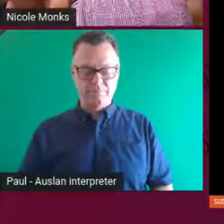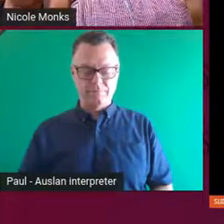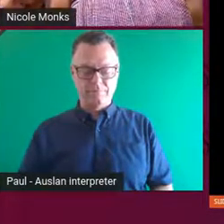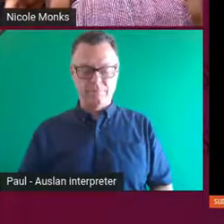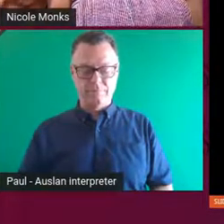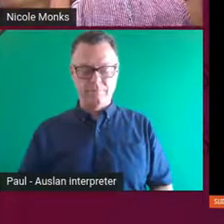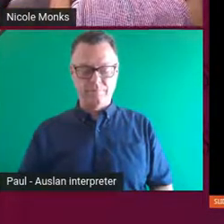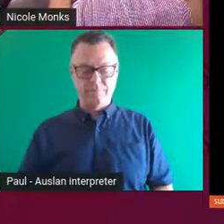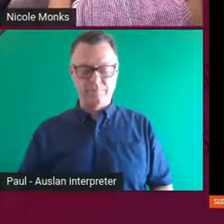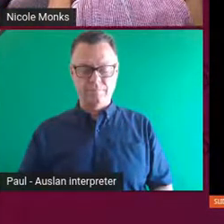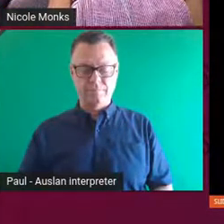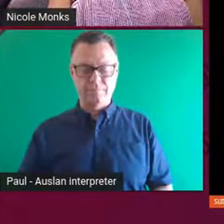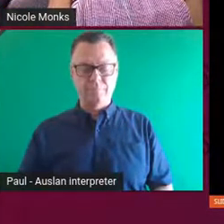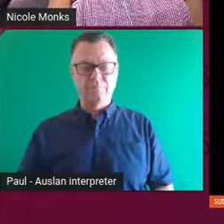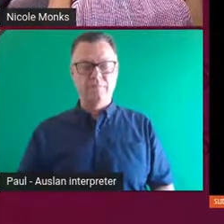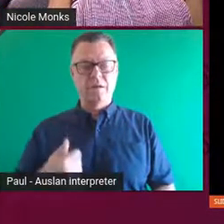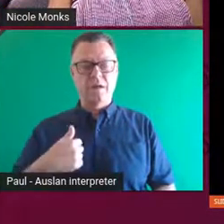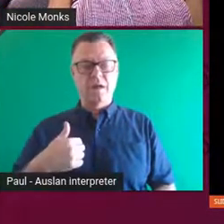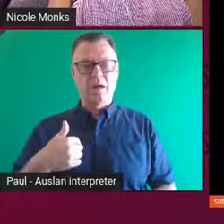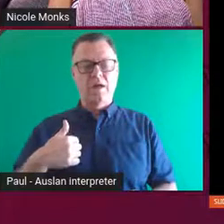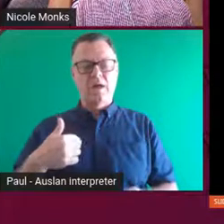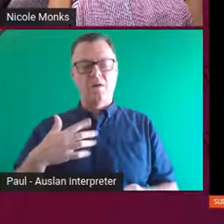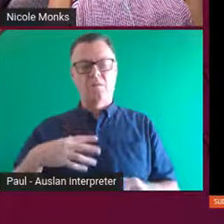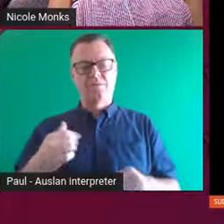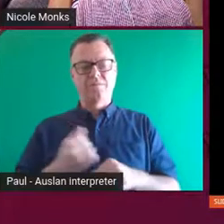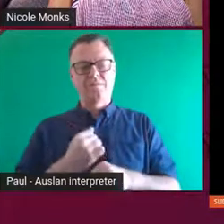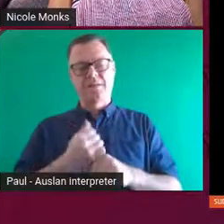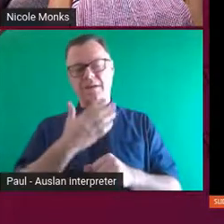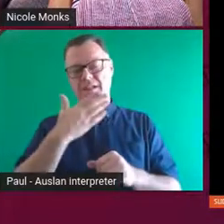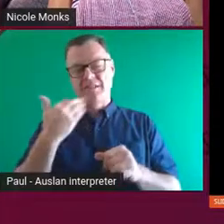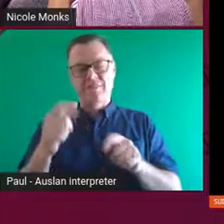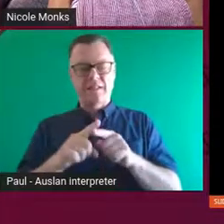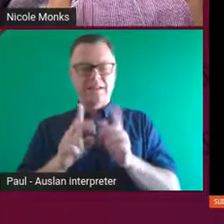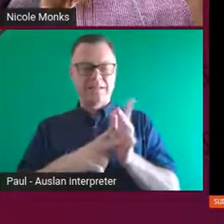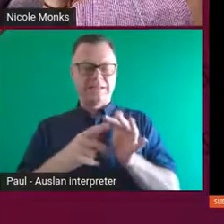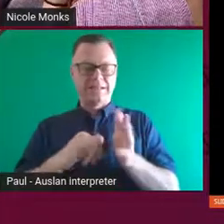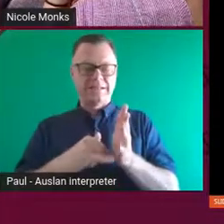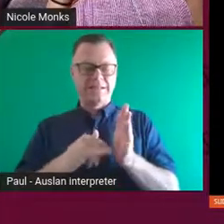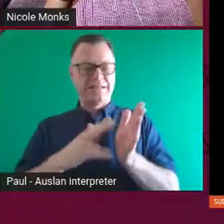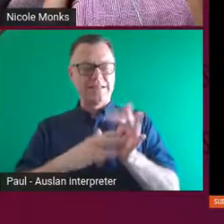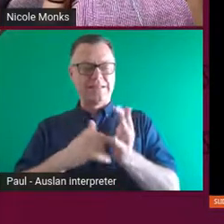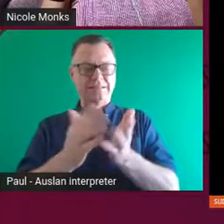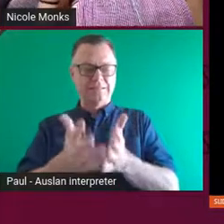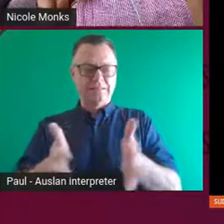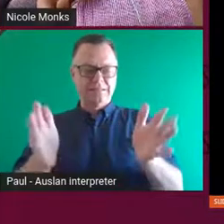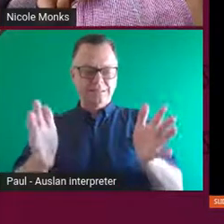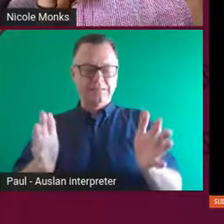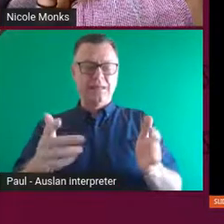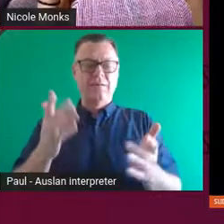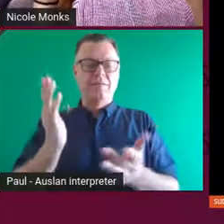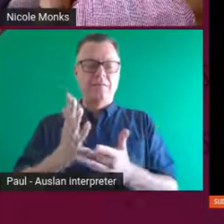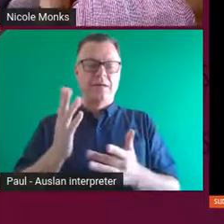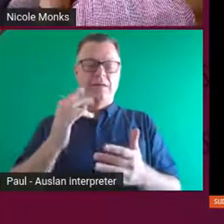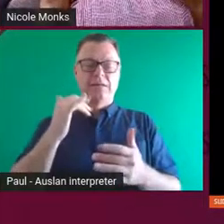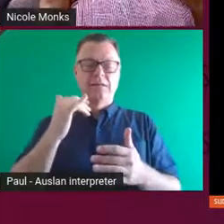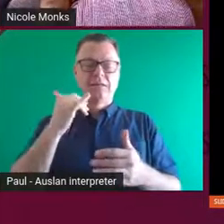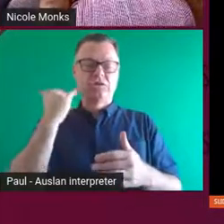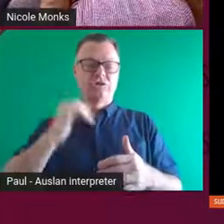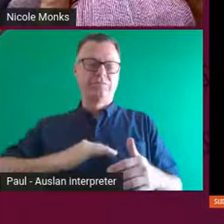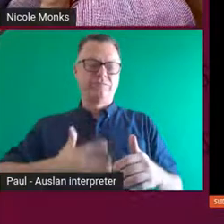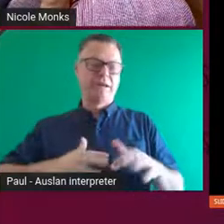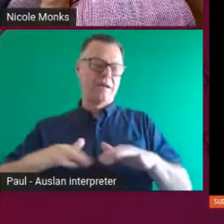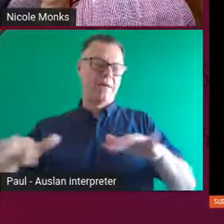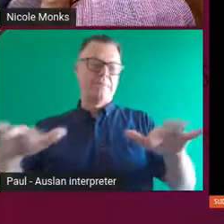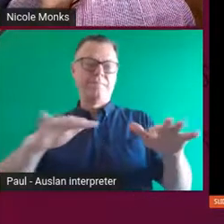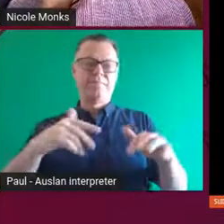when I went into the sheep station at one point, I saw a bird flying around. It was flying around and